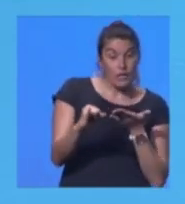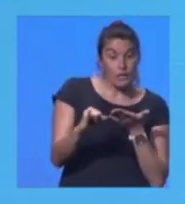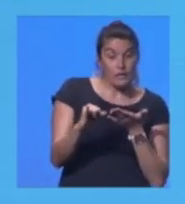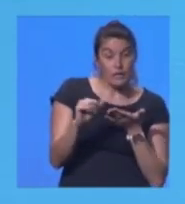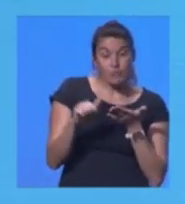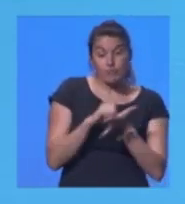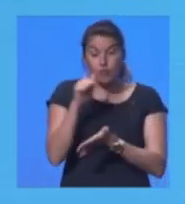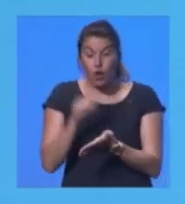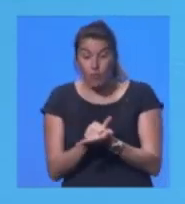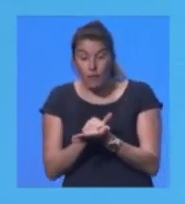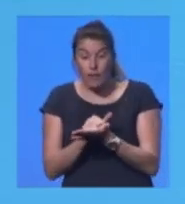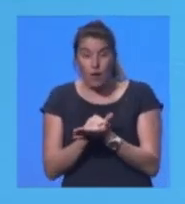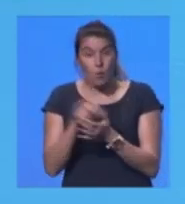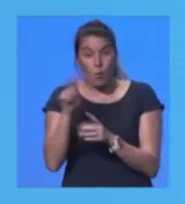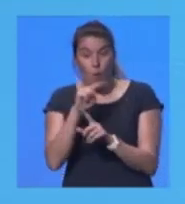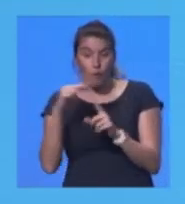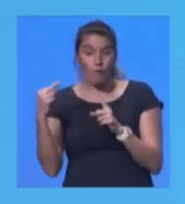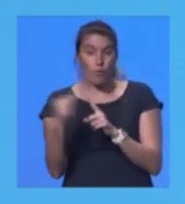properly, and with a view to all our stakeholders.